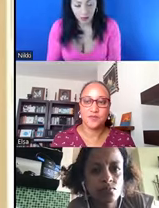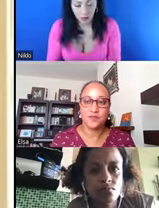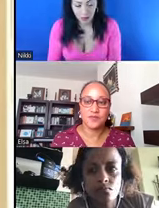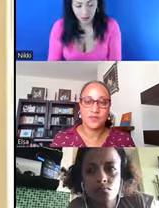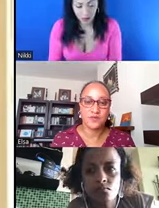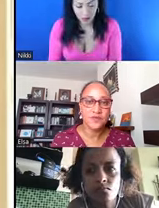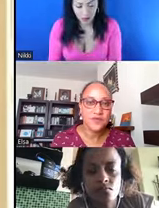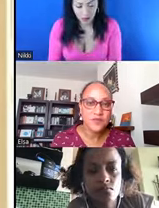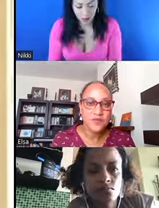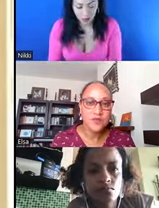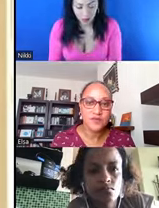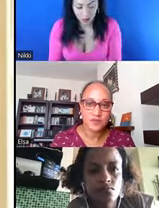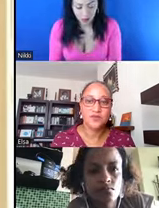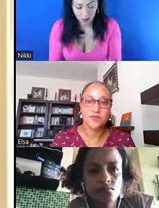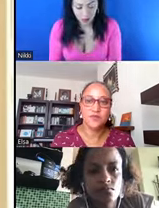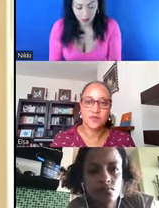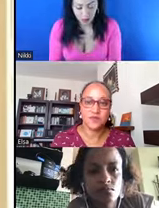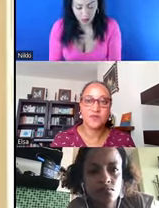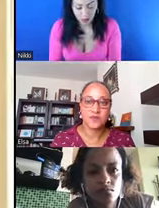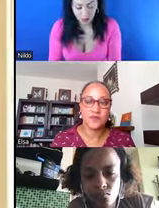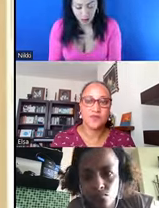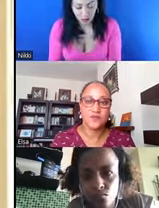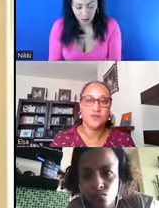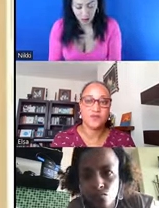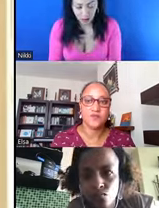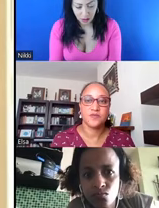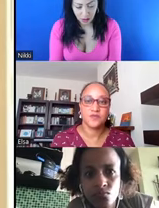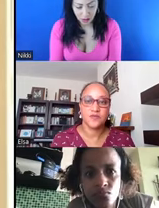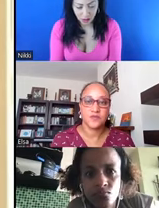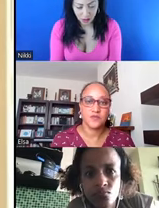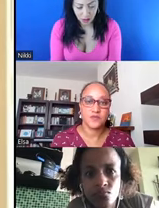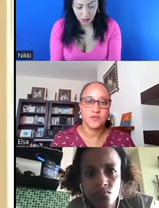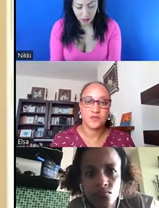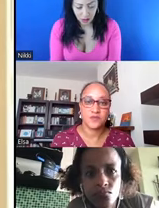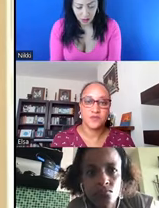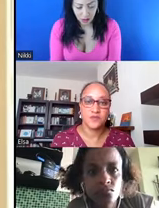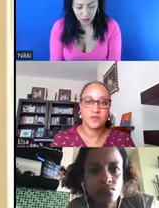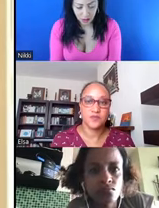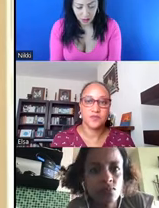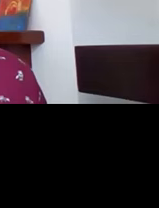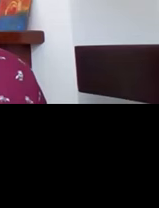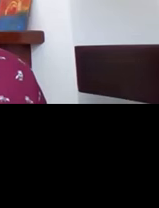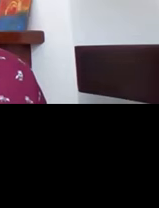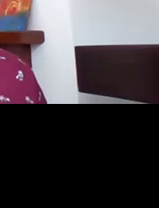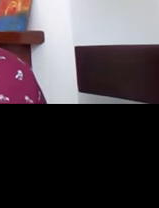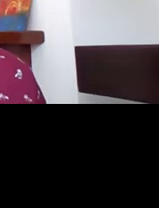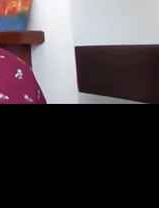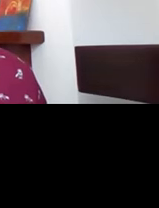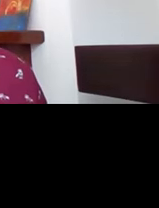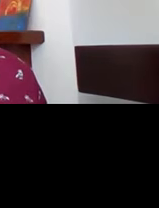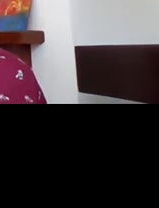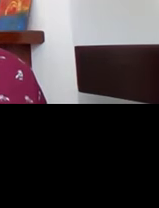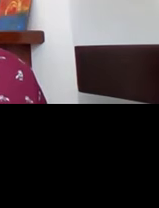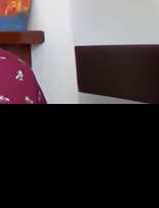If you stop sharing and you share the presentation rather than your desktop, it will give you a window.